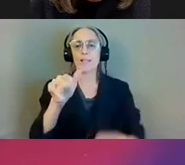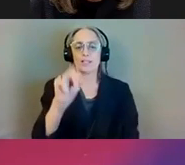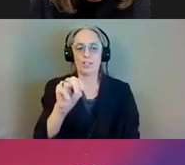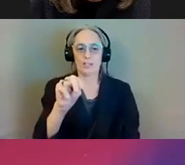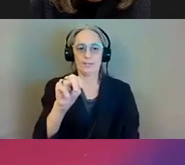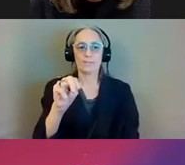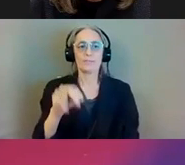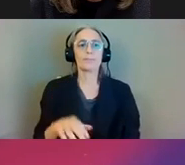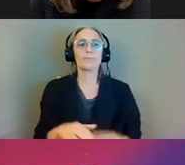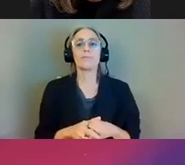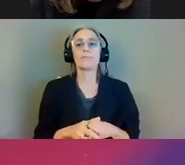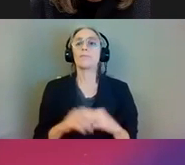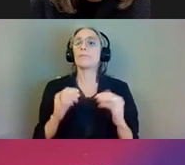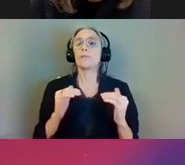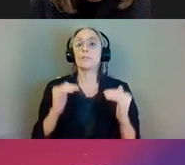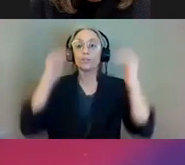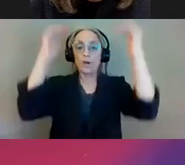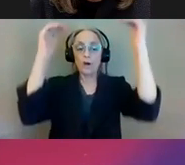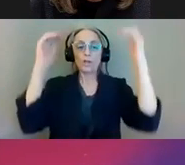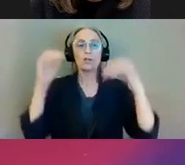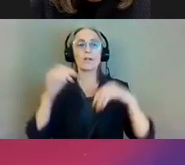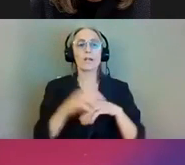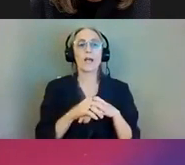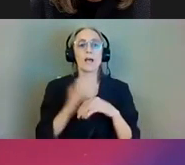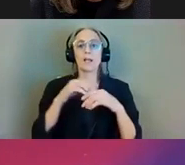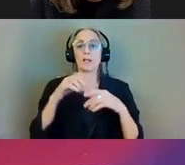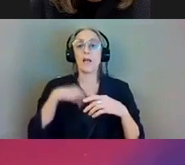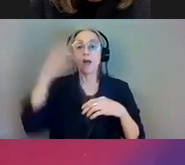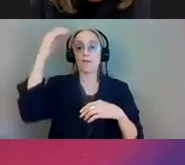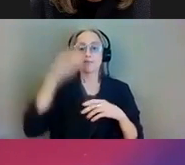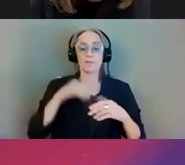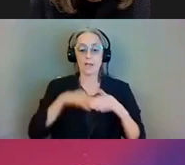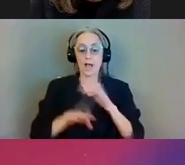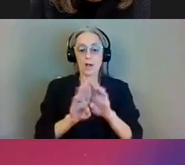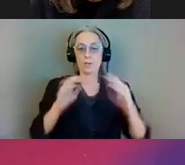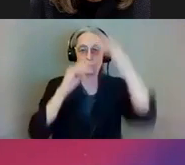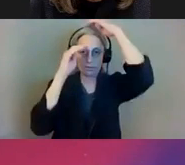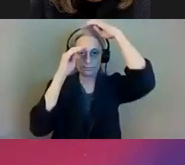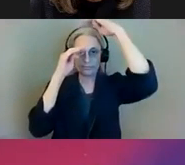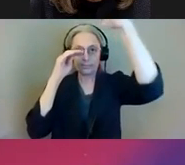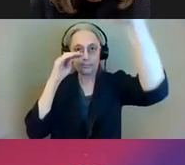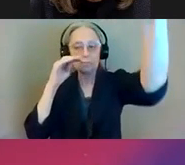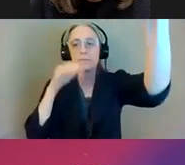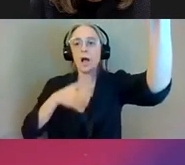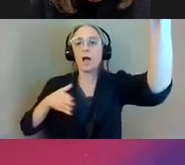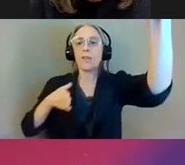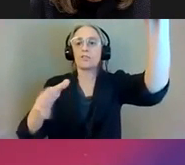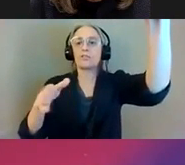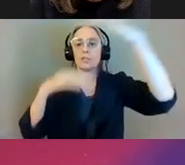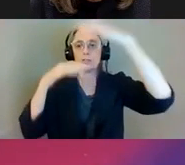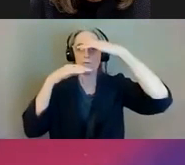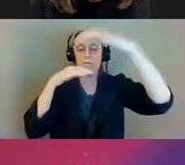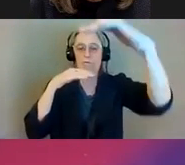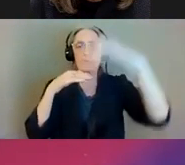central volume, and it has a projecting canopy onto the street. All stations will feature new LED lighting and are more